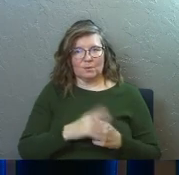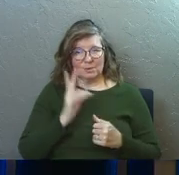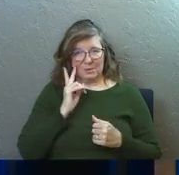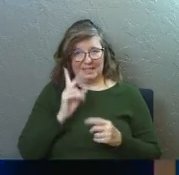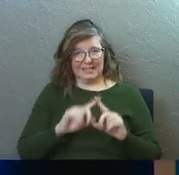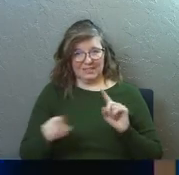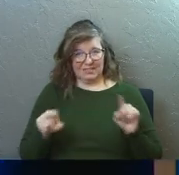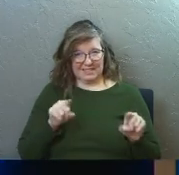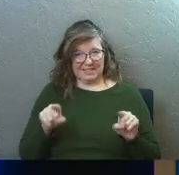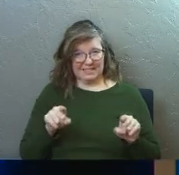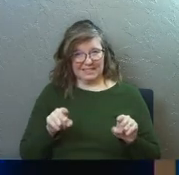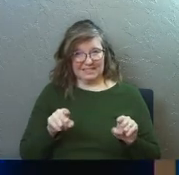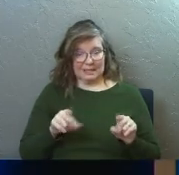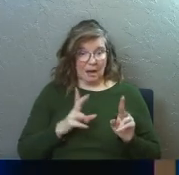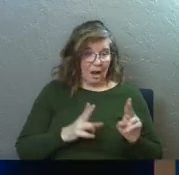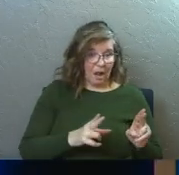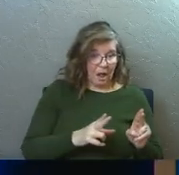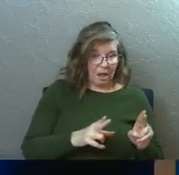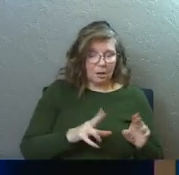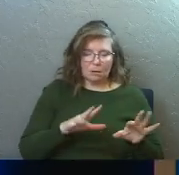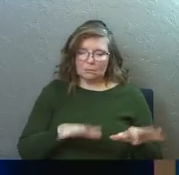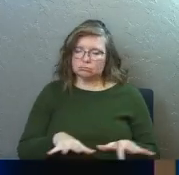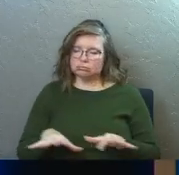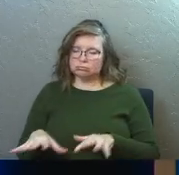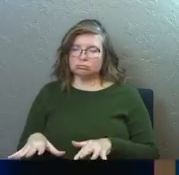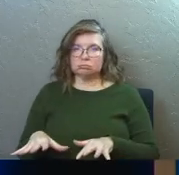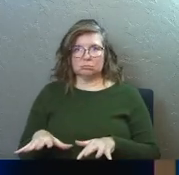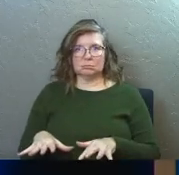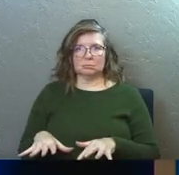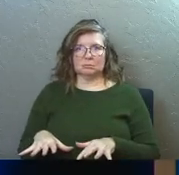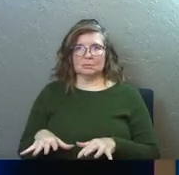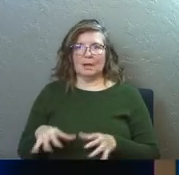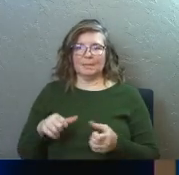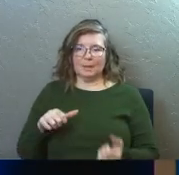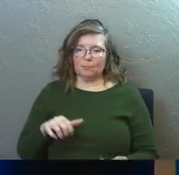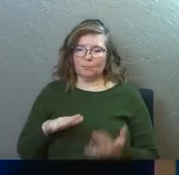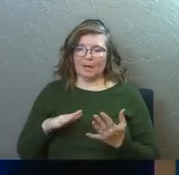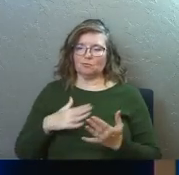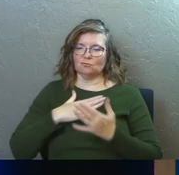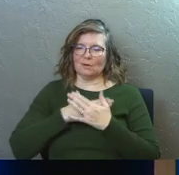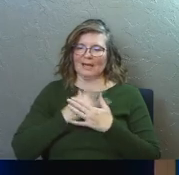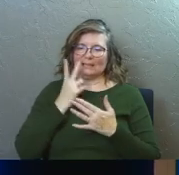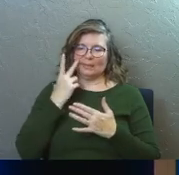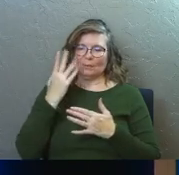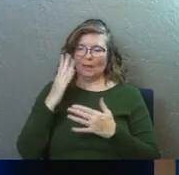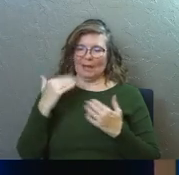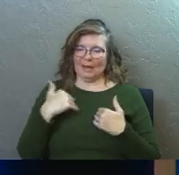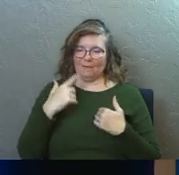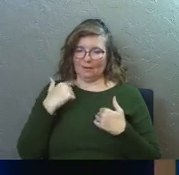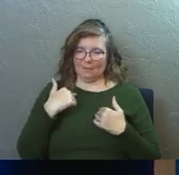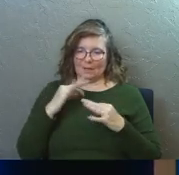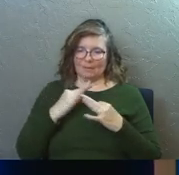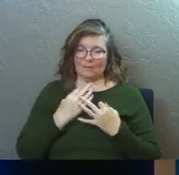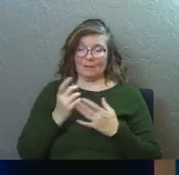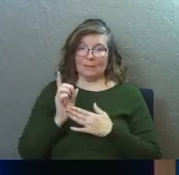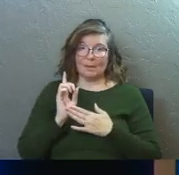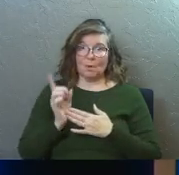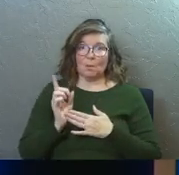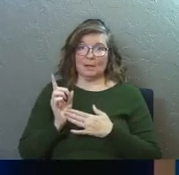Do you see that? We got to get back. Let's take the short route. Being in the present, resting, seeing what God has for me and my family in that